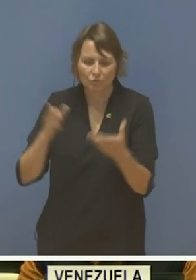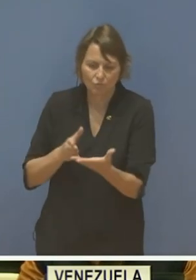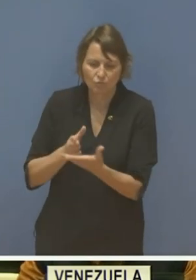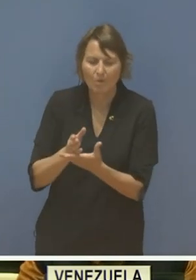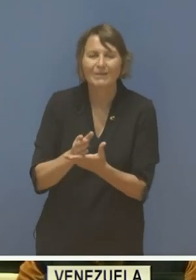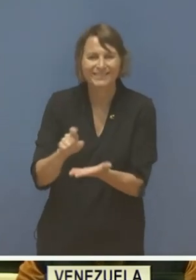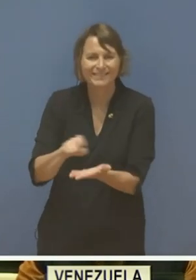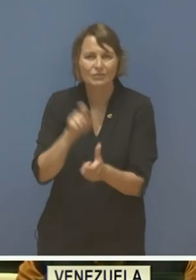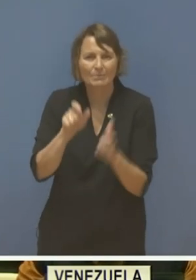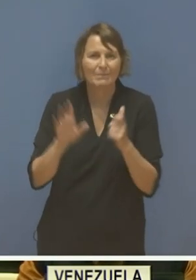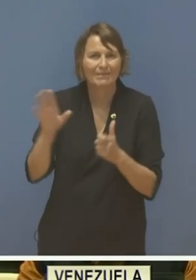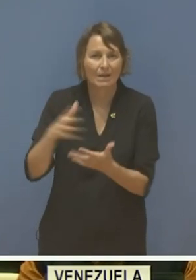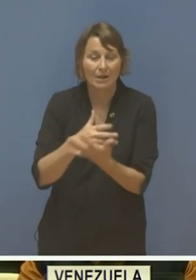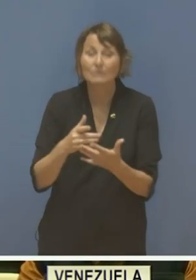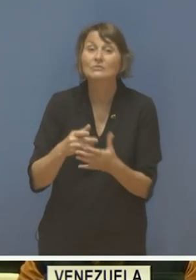Armenian. I thank you.